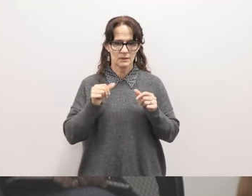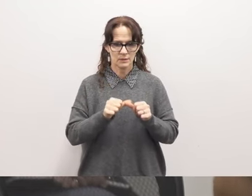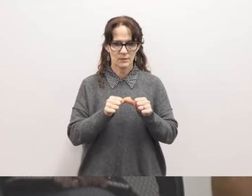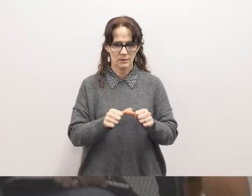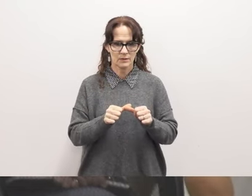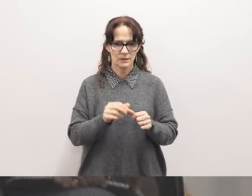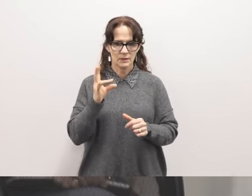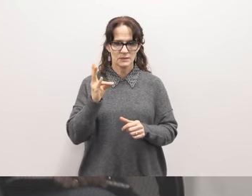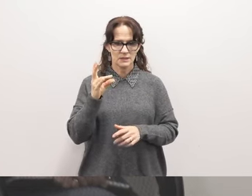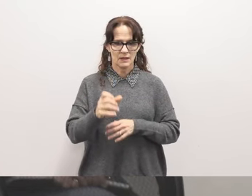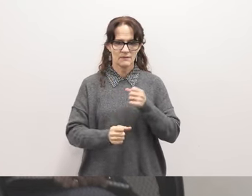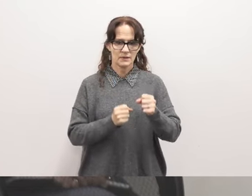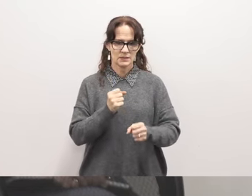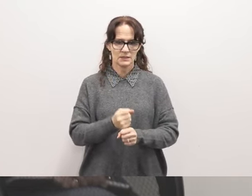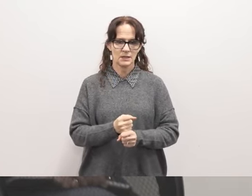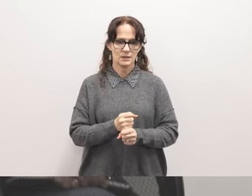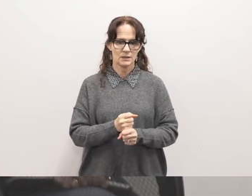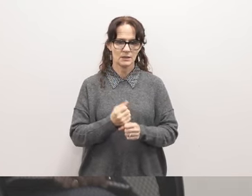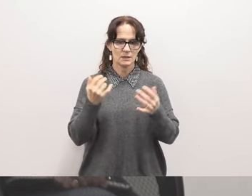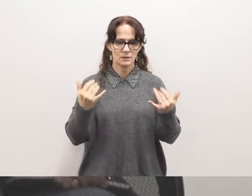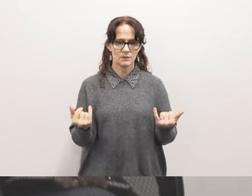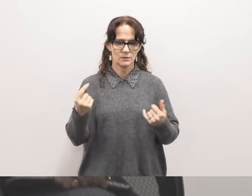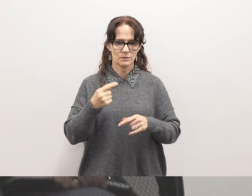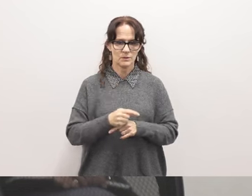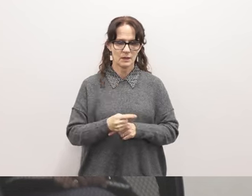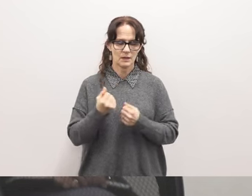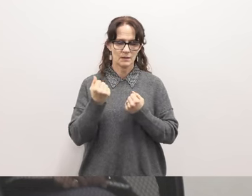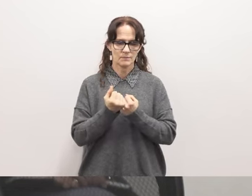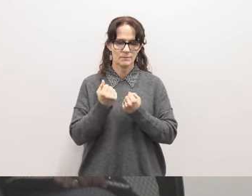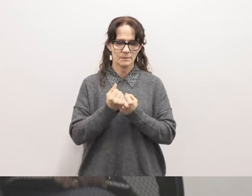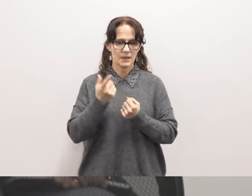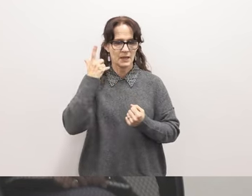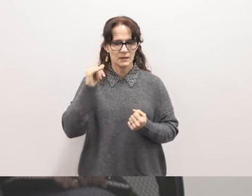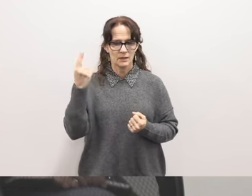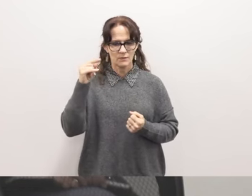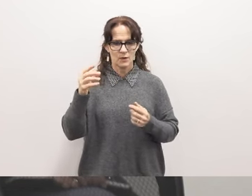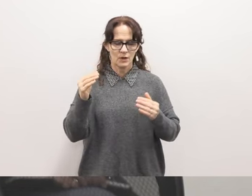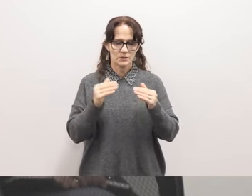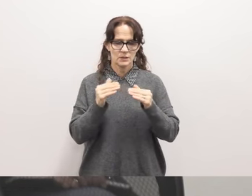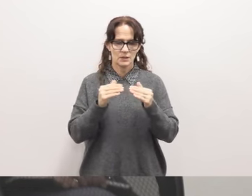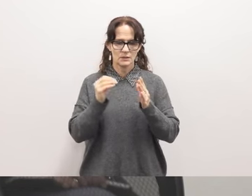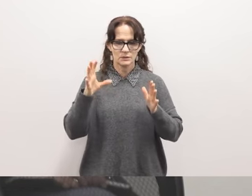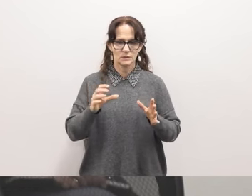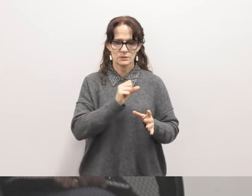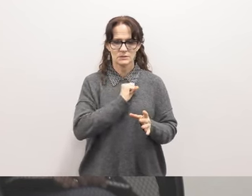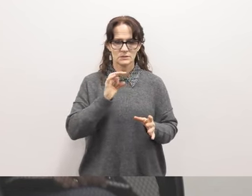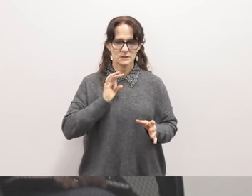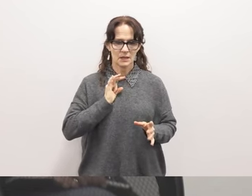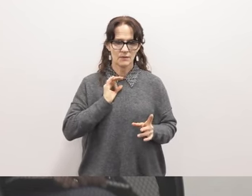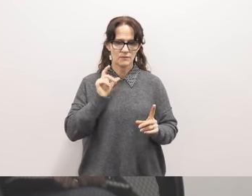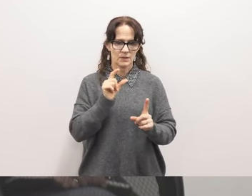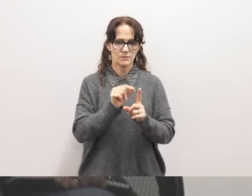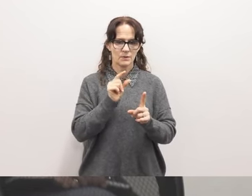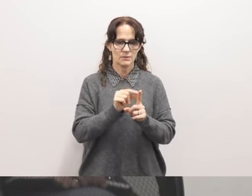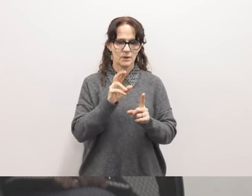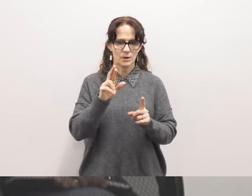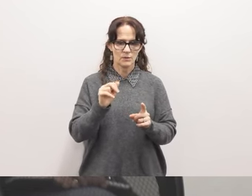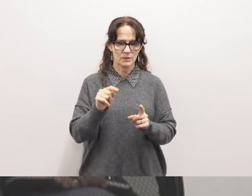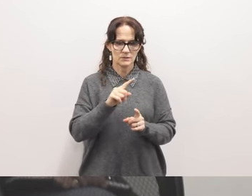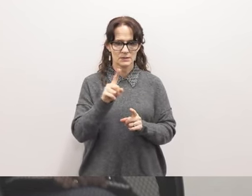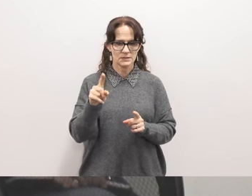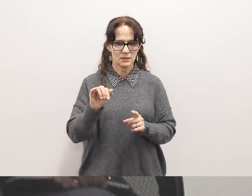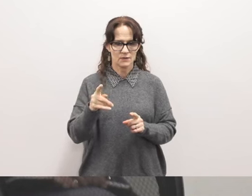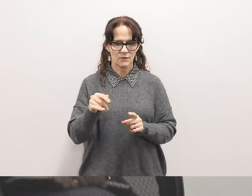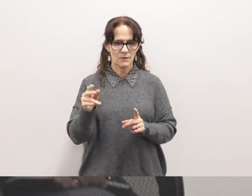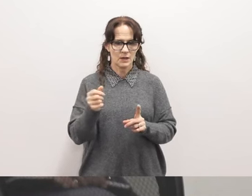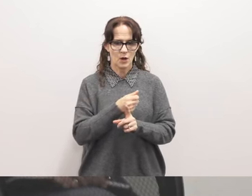for the past seven years. And today I'm standing alongside Californians for Justice, students and staff who have been targeted by racist, xenophobic